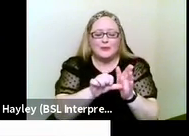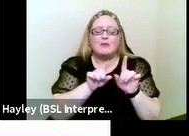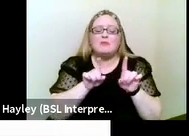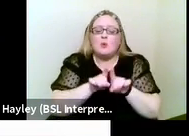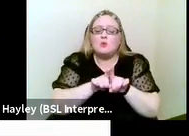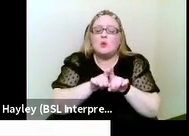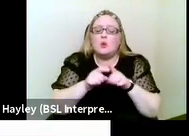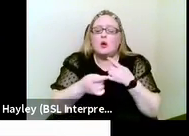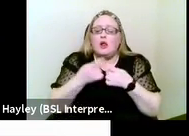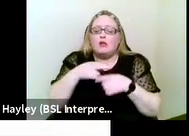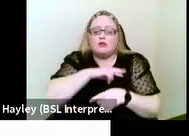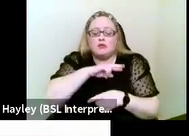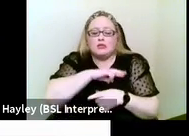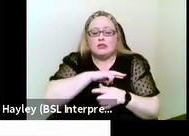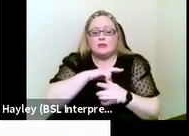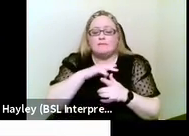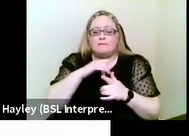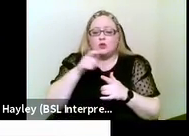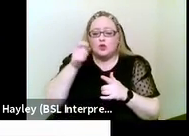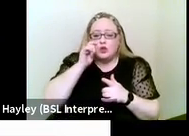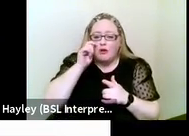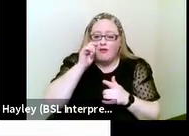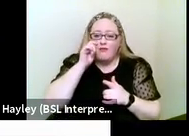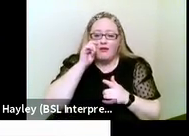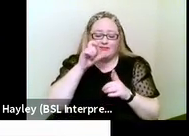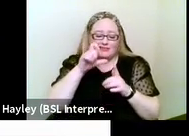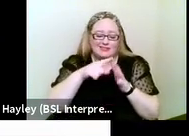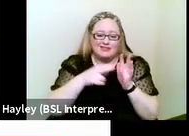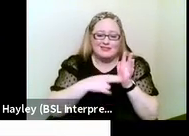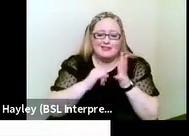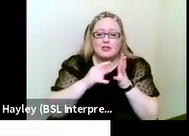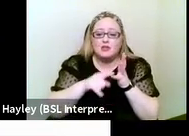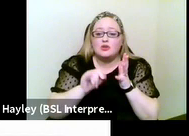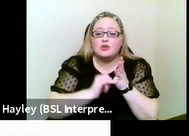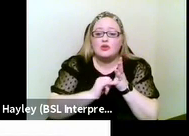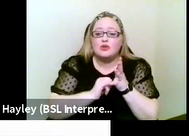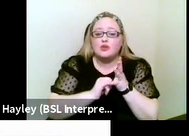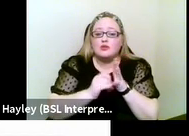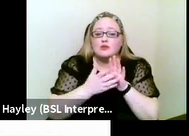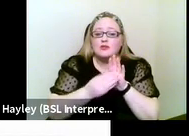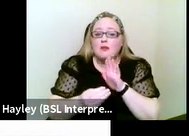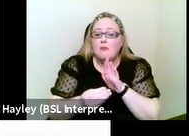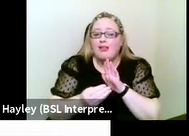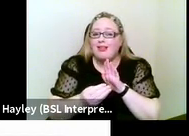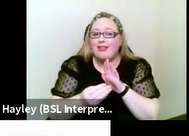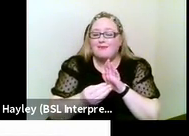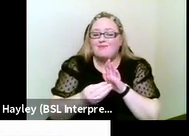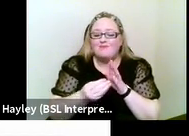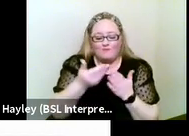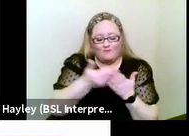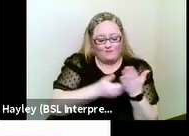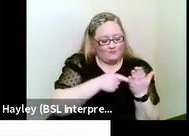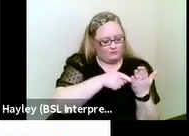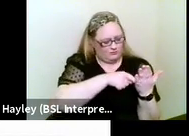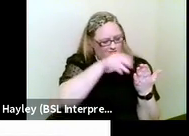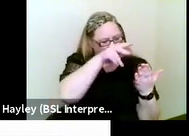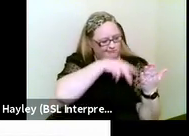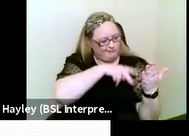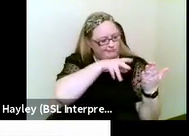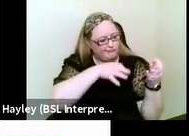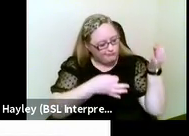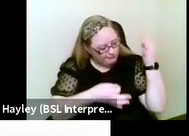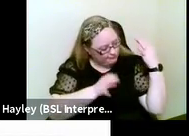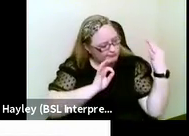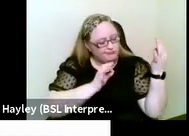because surveys, censuses, for example, do not list deafblindness as a